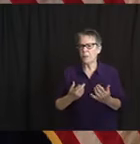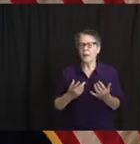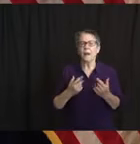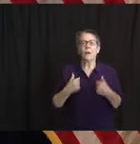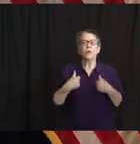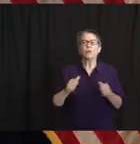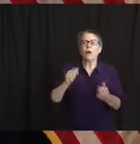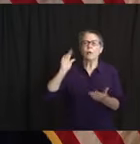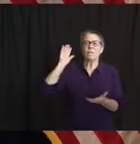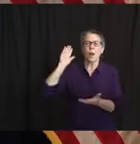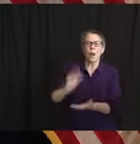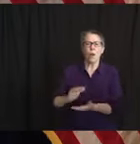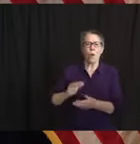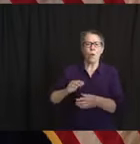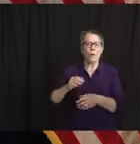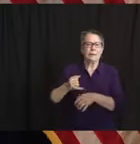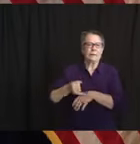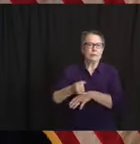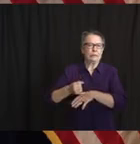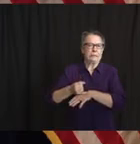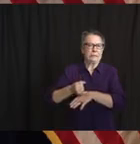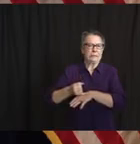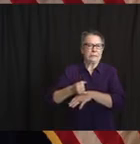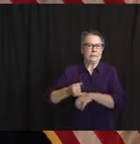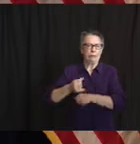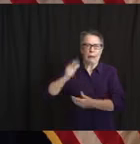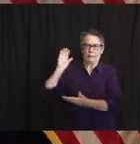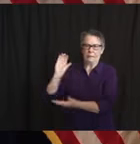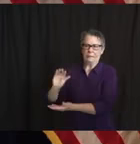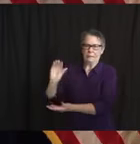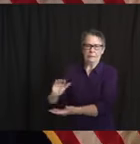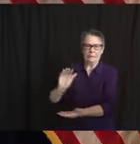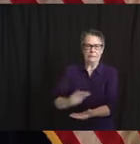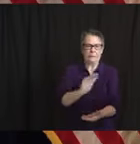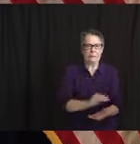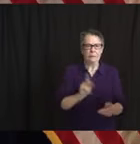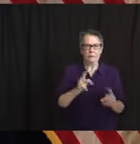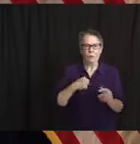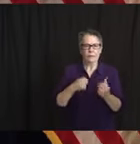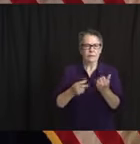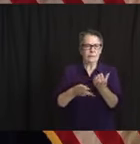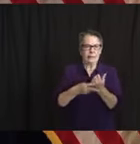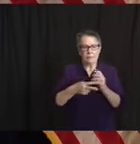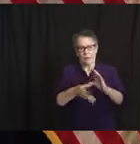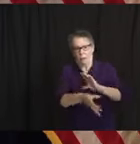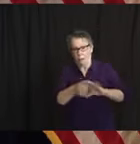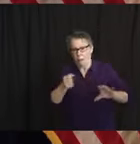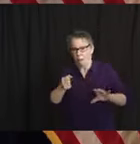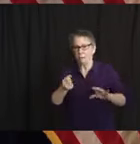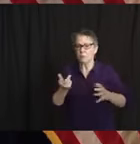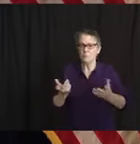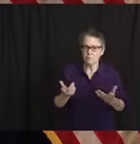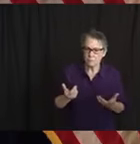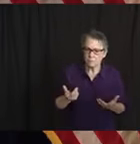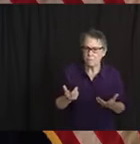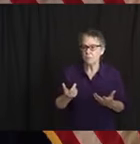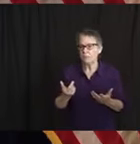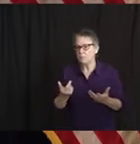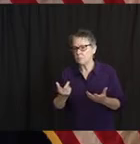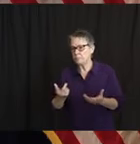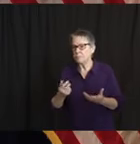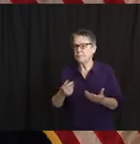in addition to the specific examples you raised, we have been at that,